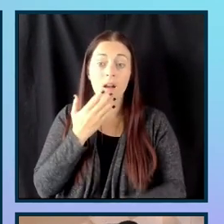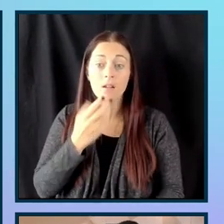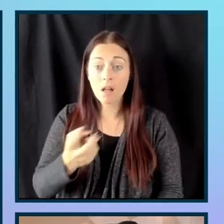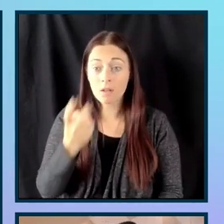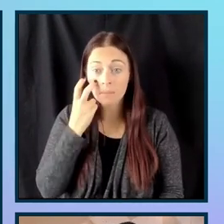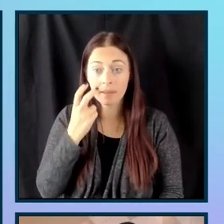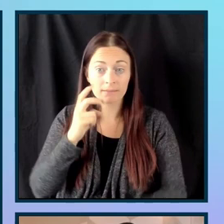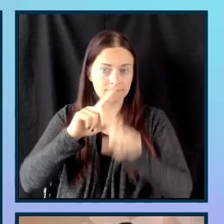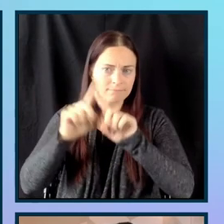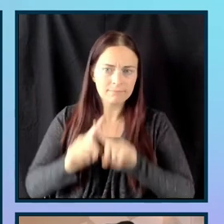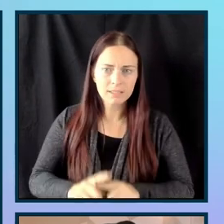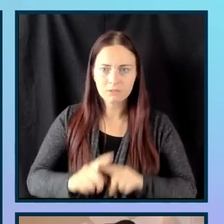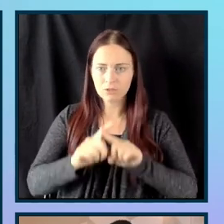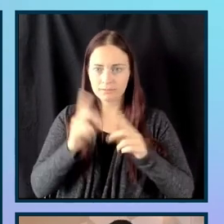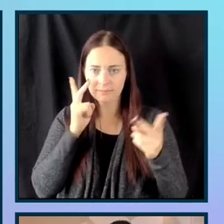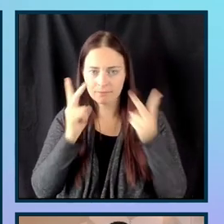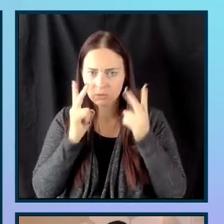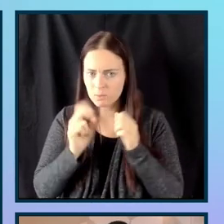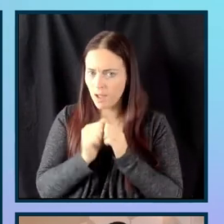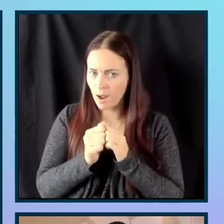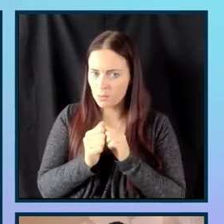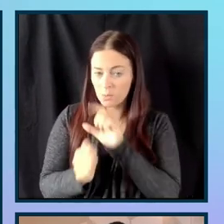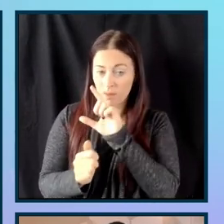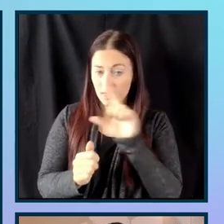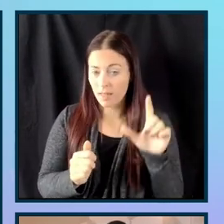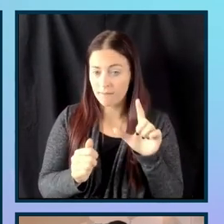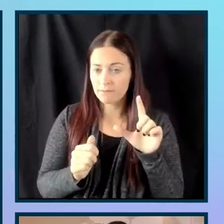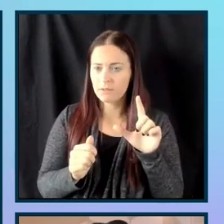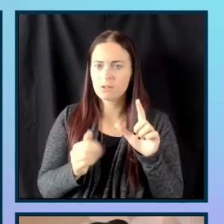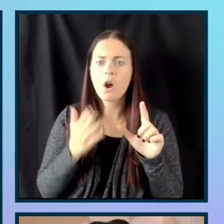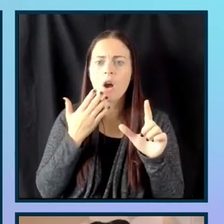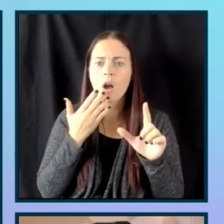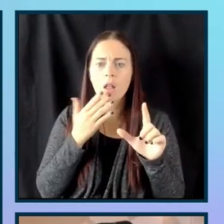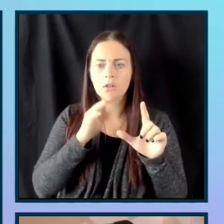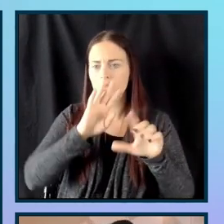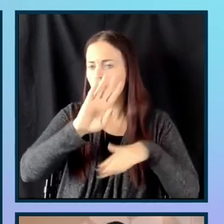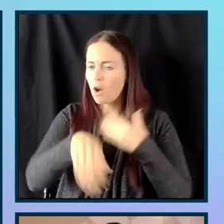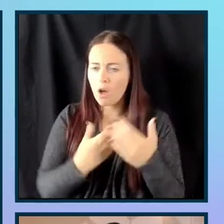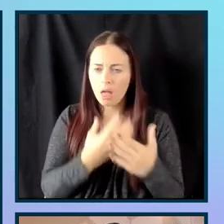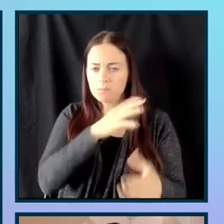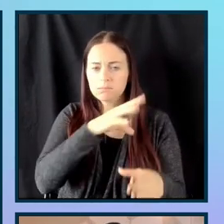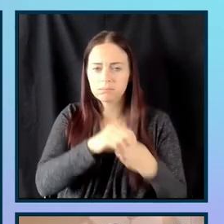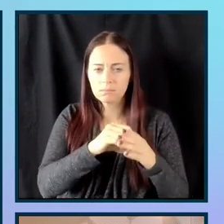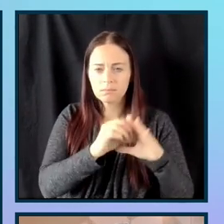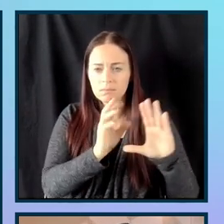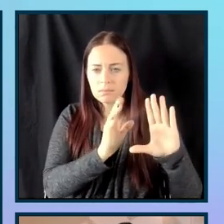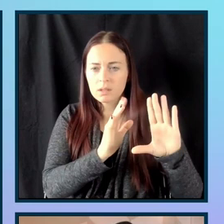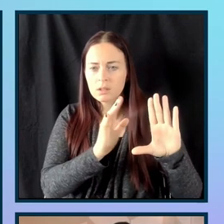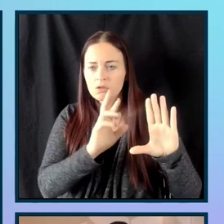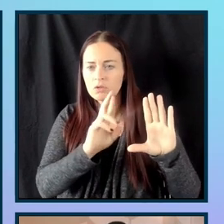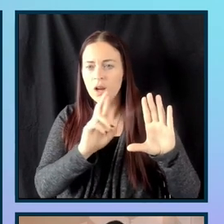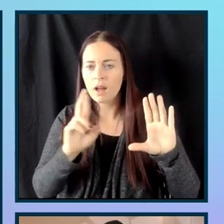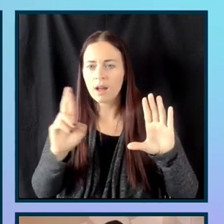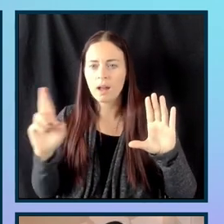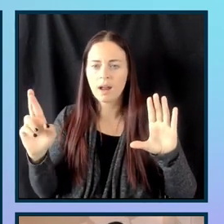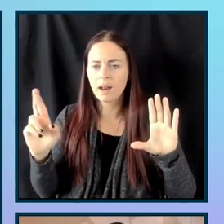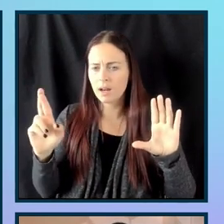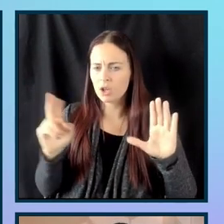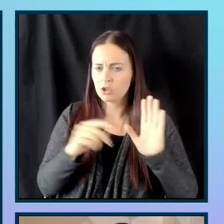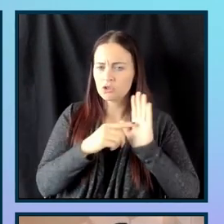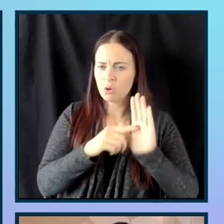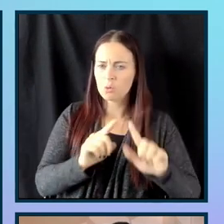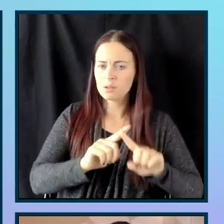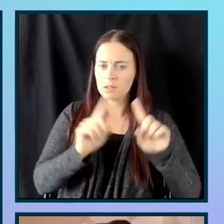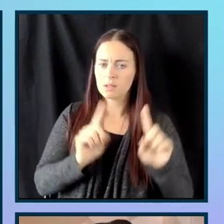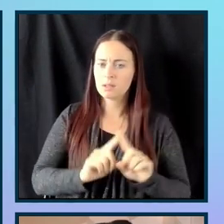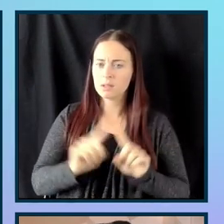the far left, I've added a color wheel displaying all the color cues. And as we move to the right, there's other different color wheels displaying